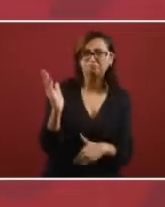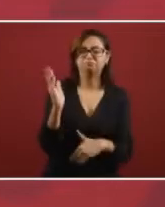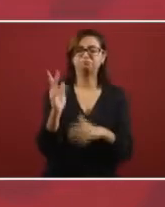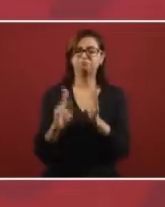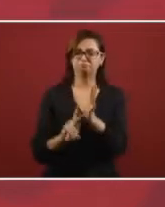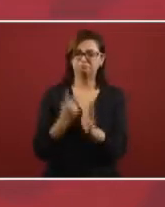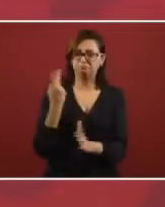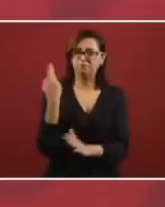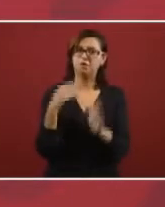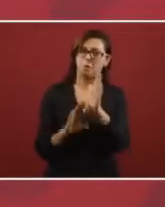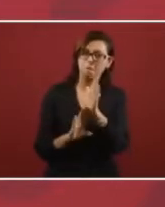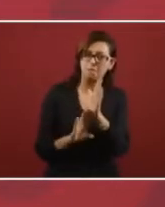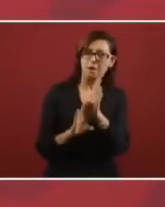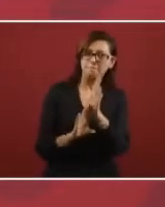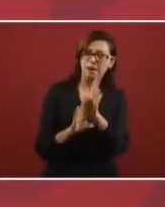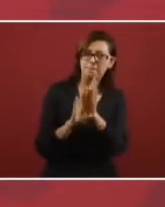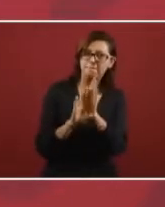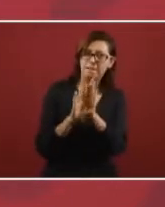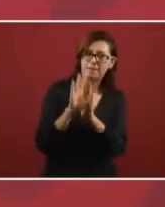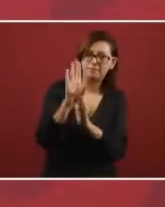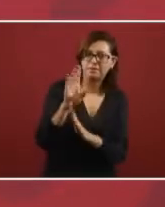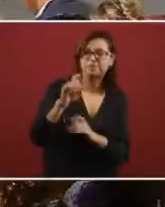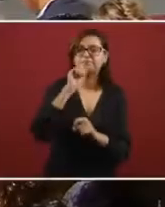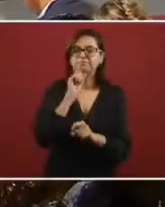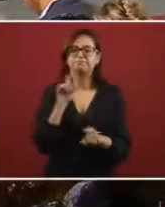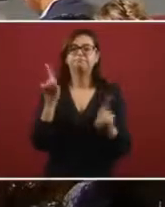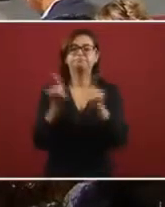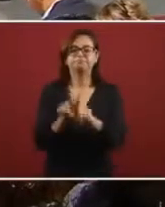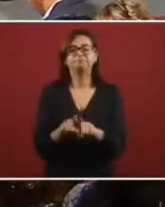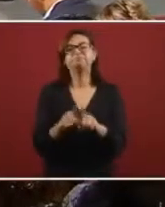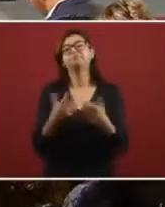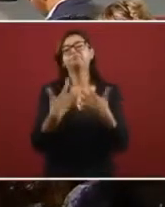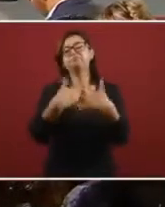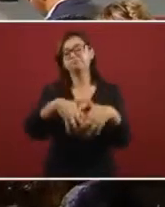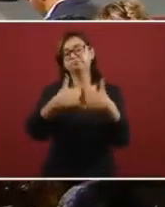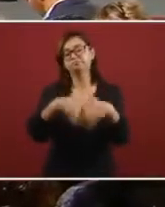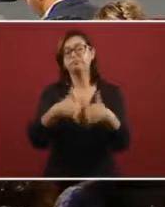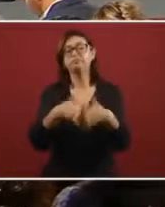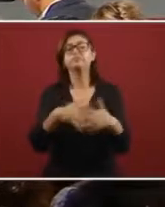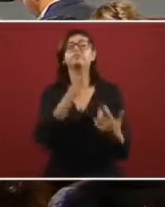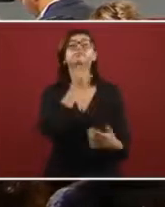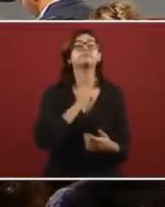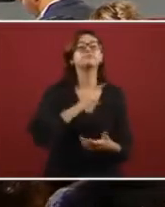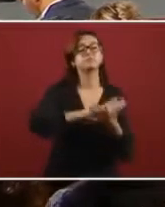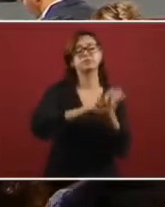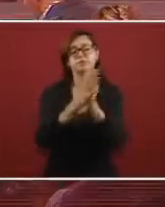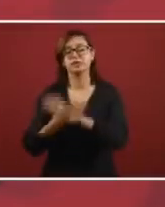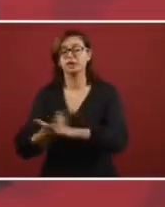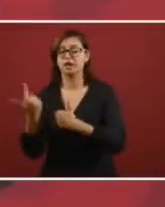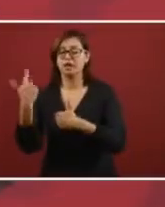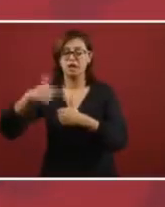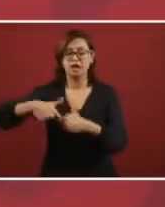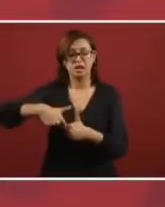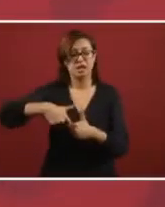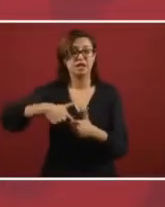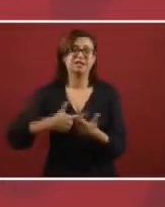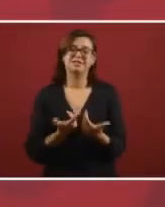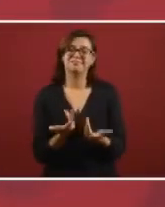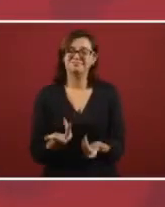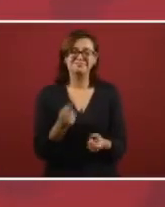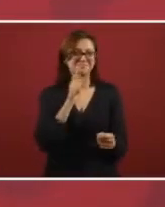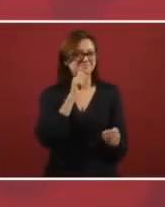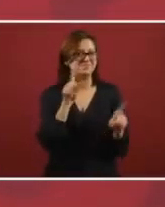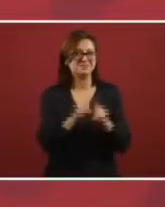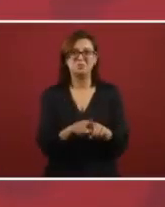and also we did the same with the refineries that they that they